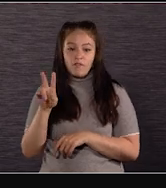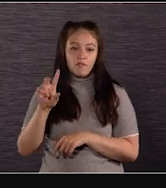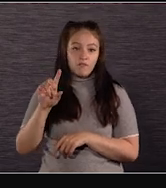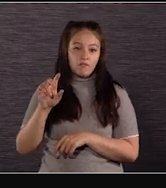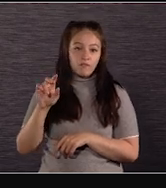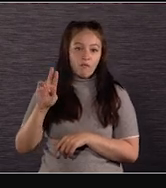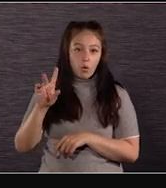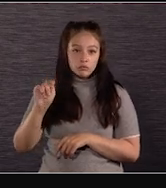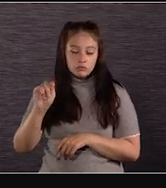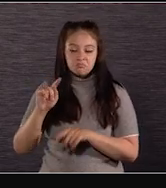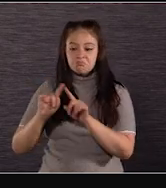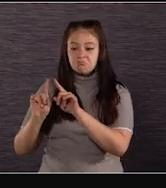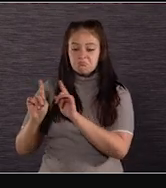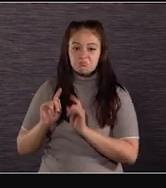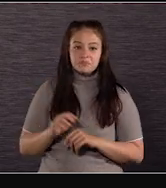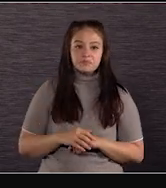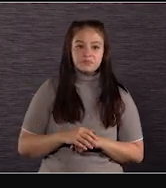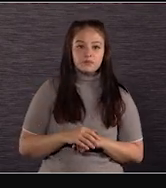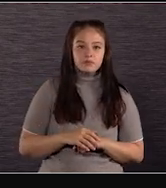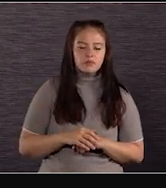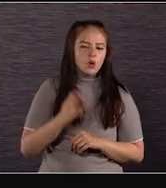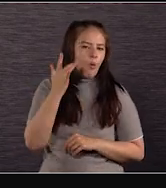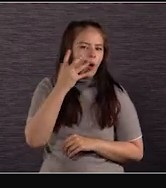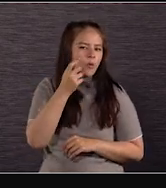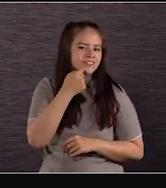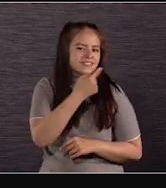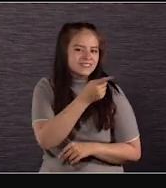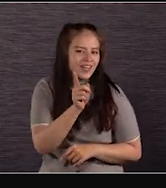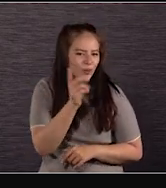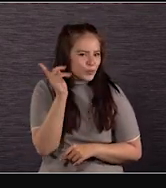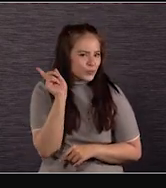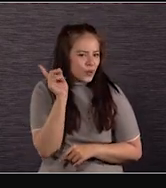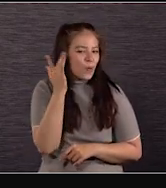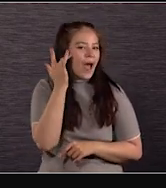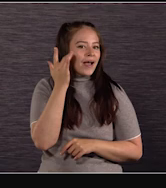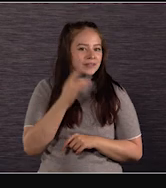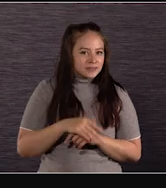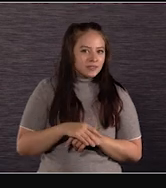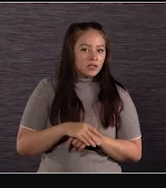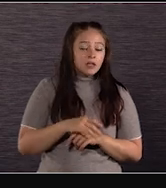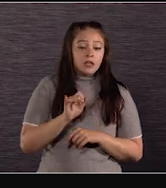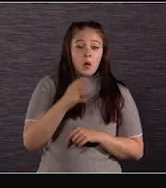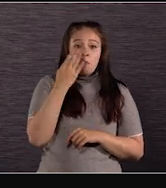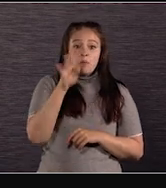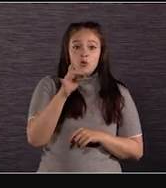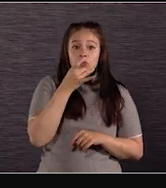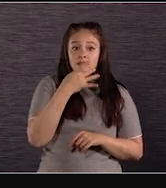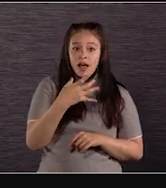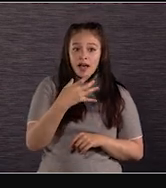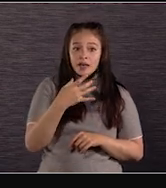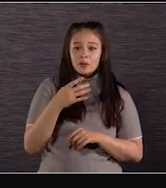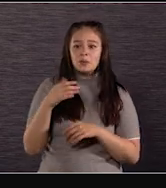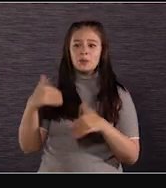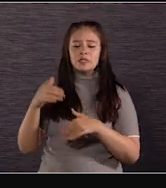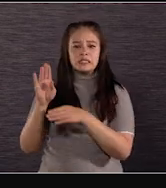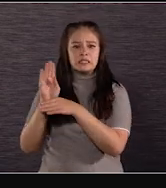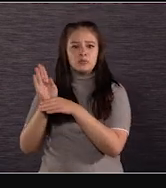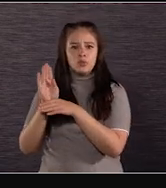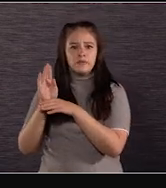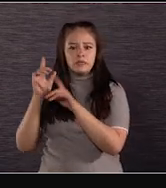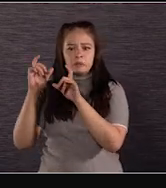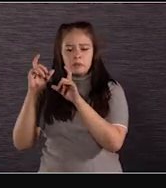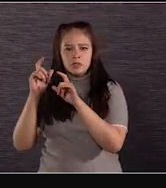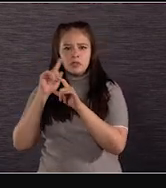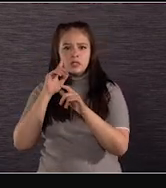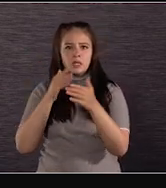audio. The reason why I wanted to include this slide, though, is because blue light is very difficult for cinematographers on